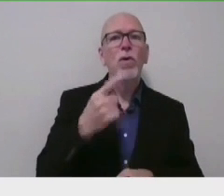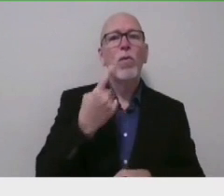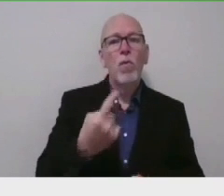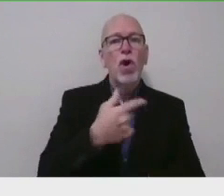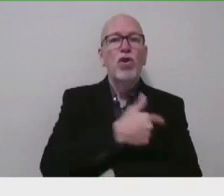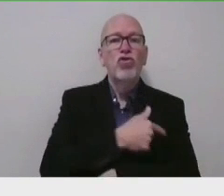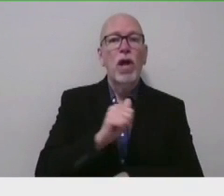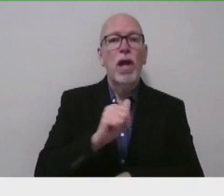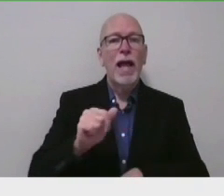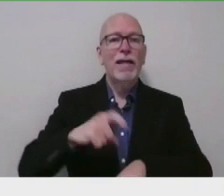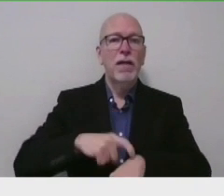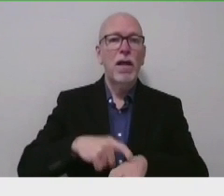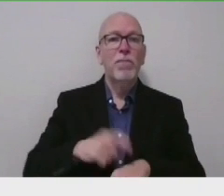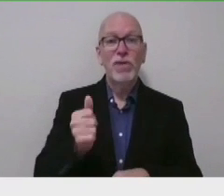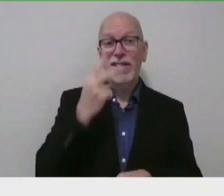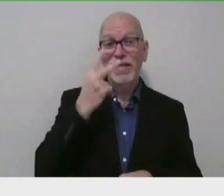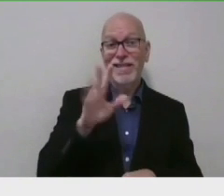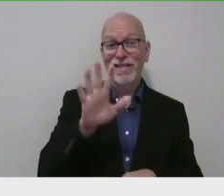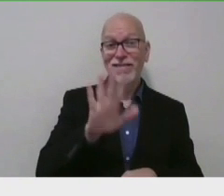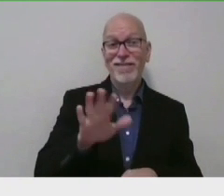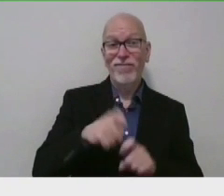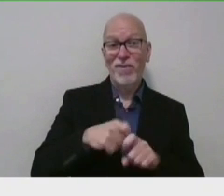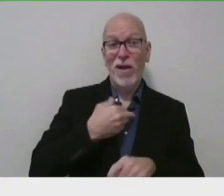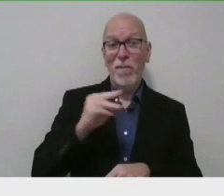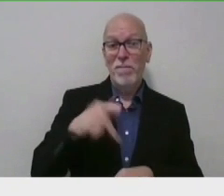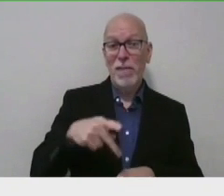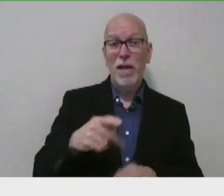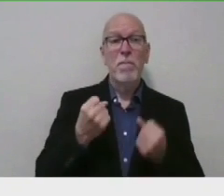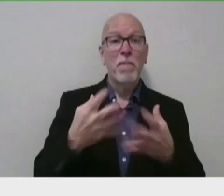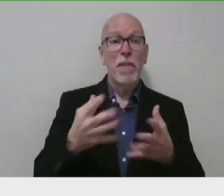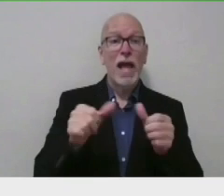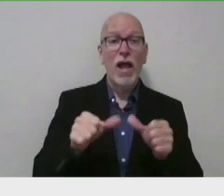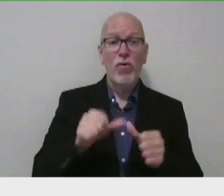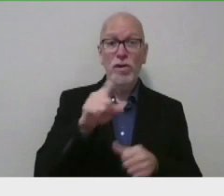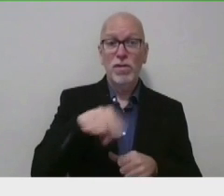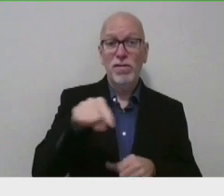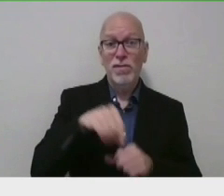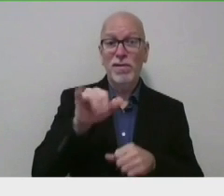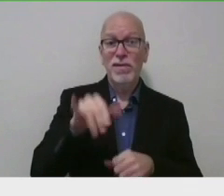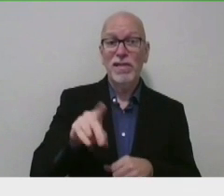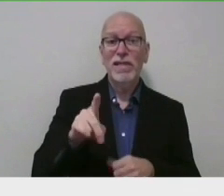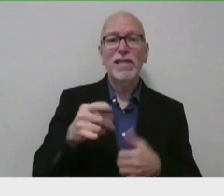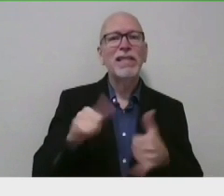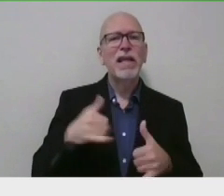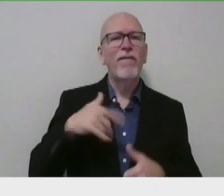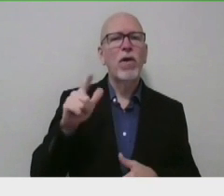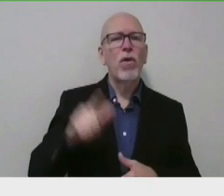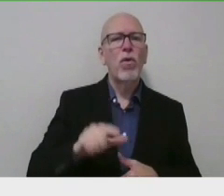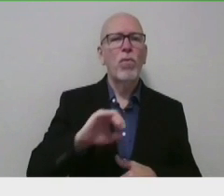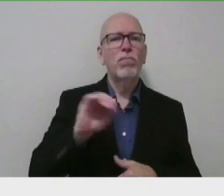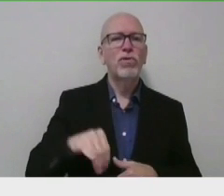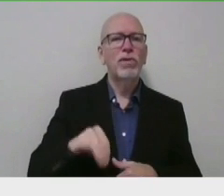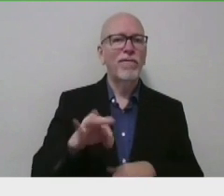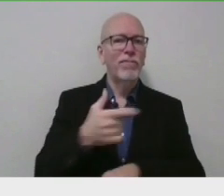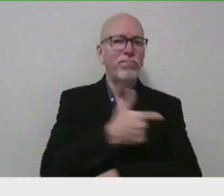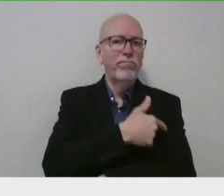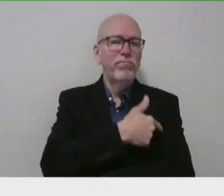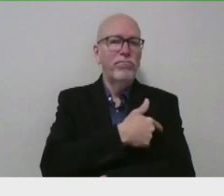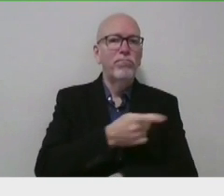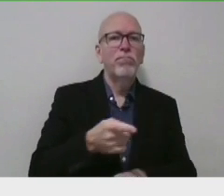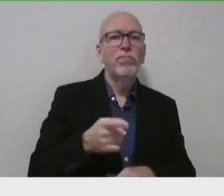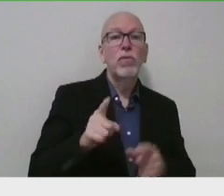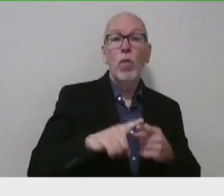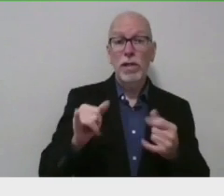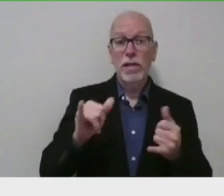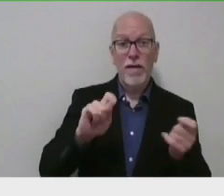days. As you can see from the vaccine map, many areas of our state continue to have low rates of uptake. As the variants continue to